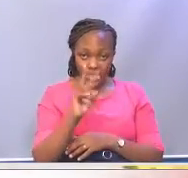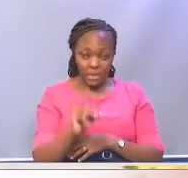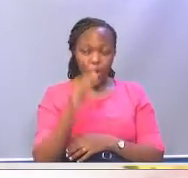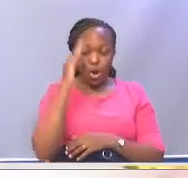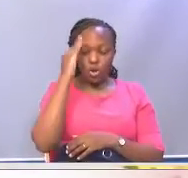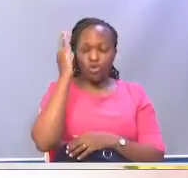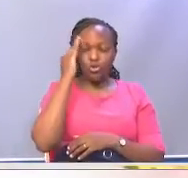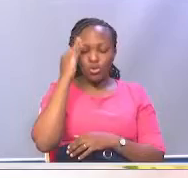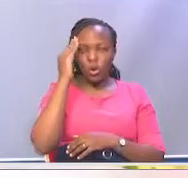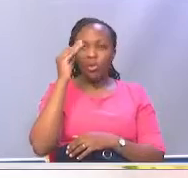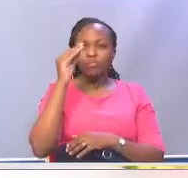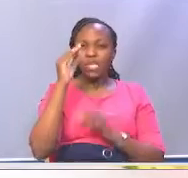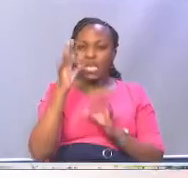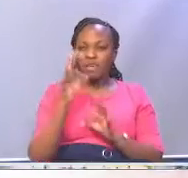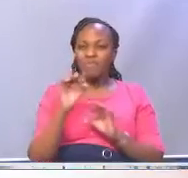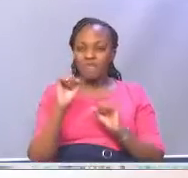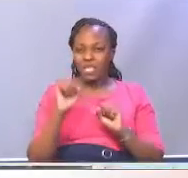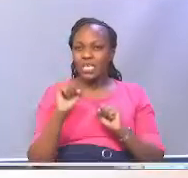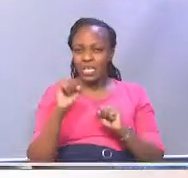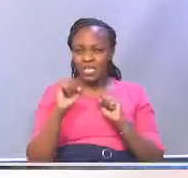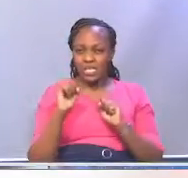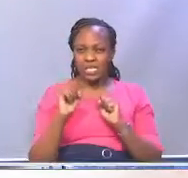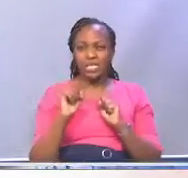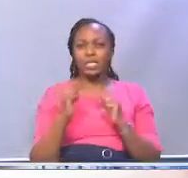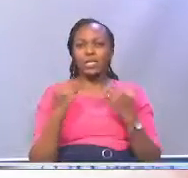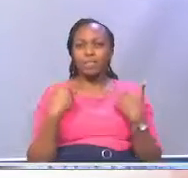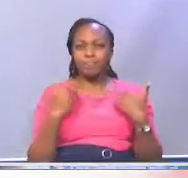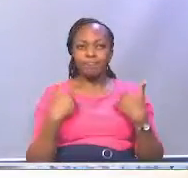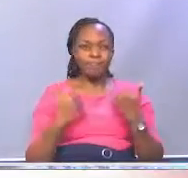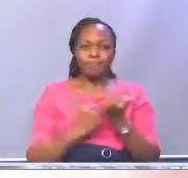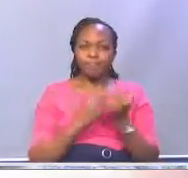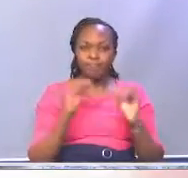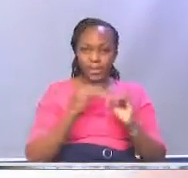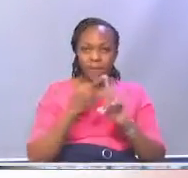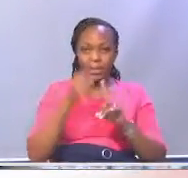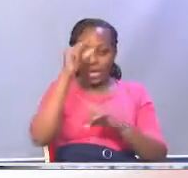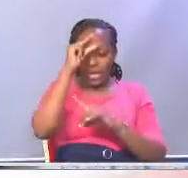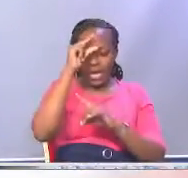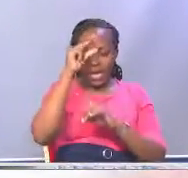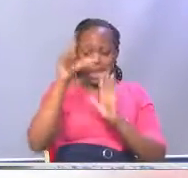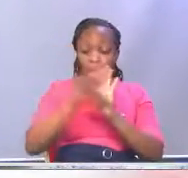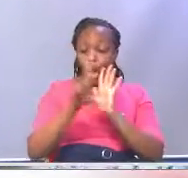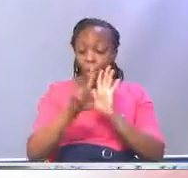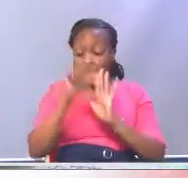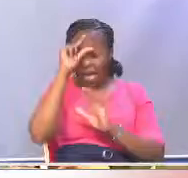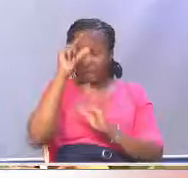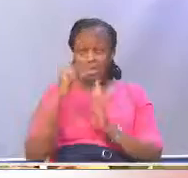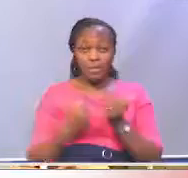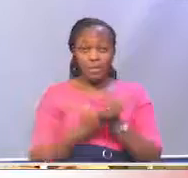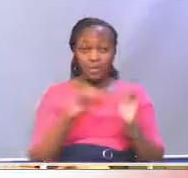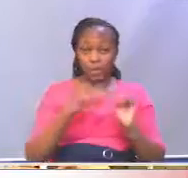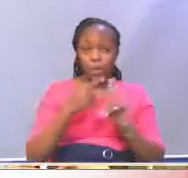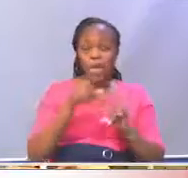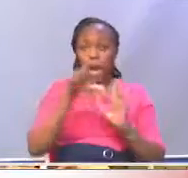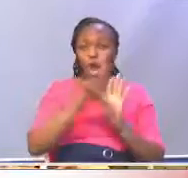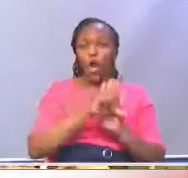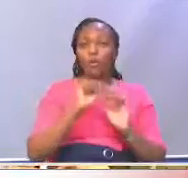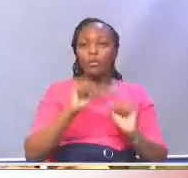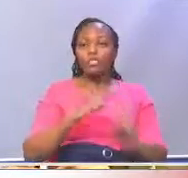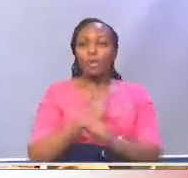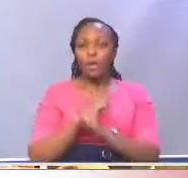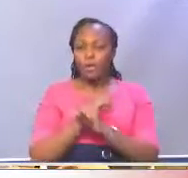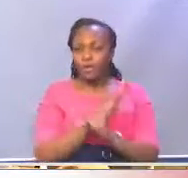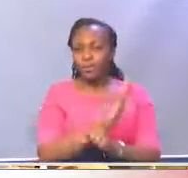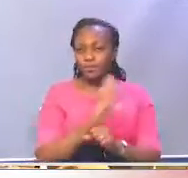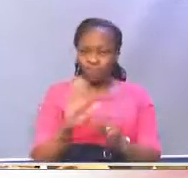dysfunction, resulting from sexual assault at Sunrise Children's Home in Kabarnet in Baringo Central on July